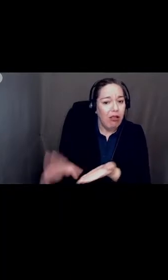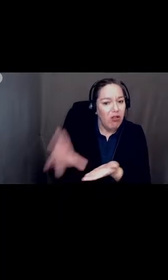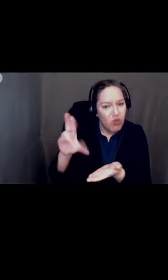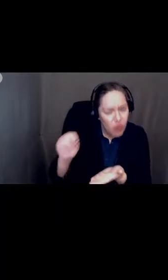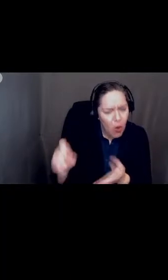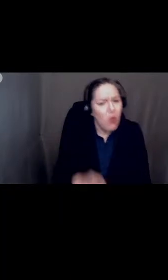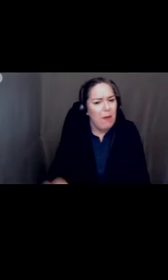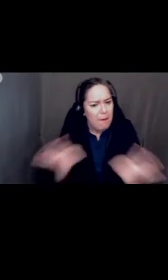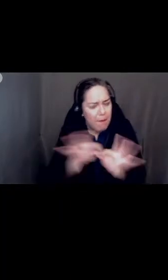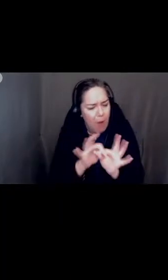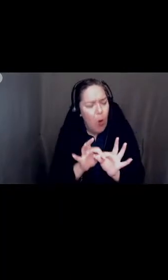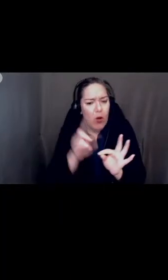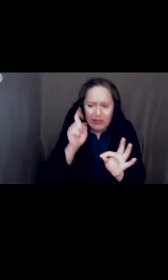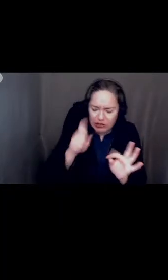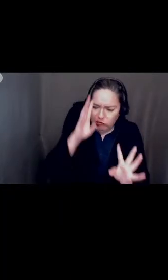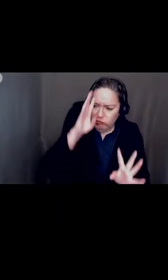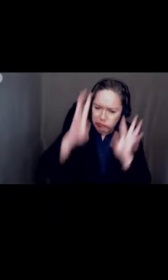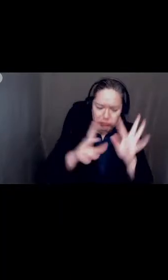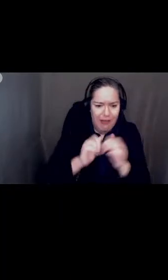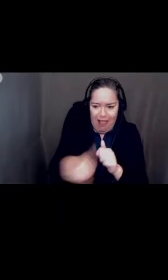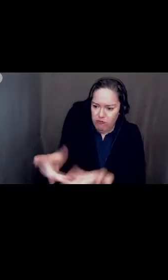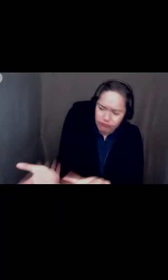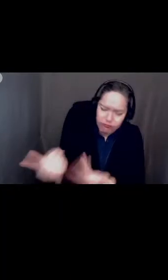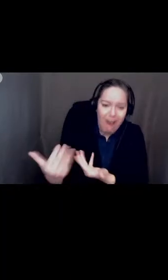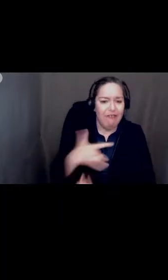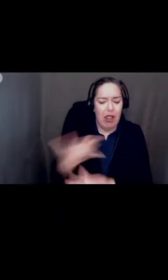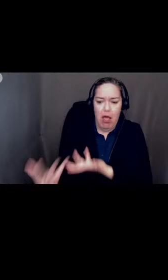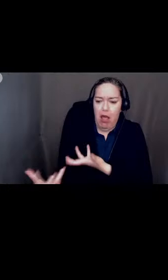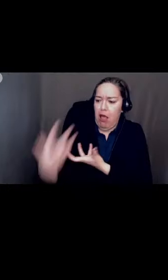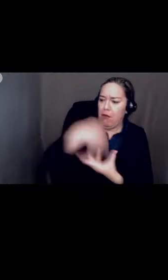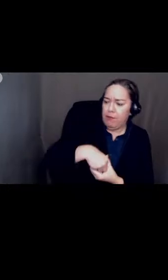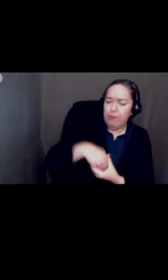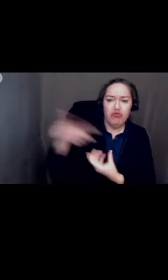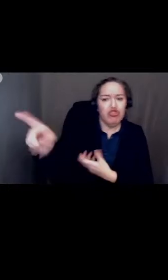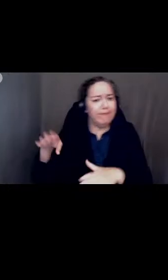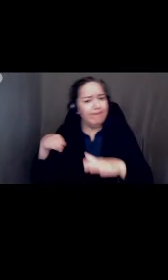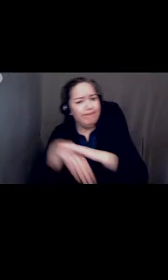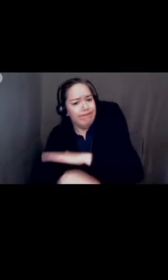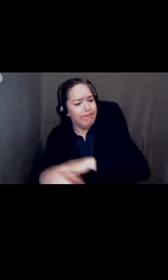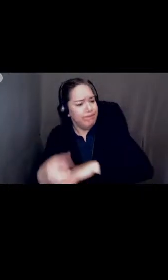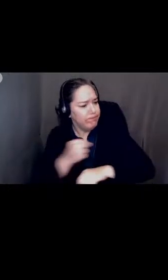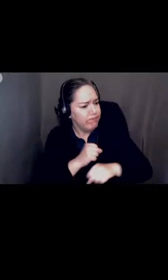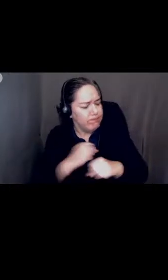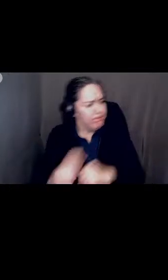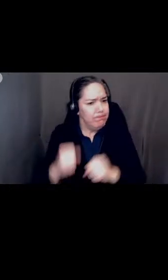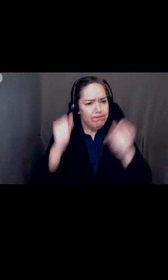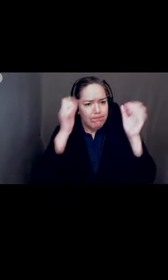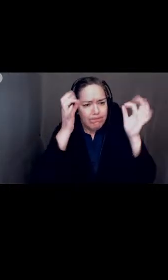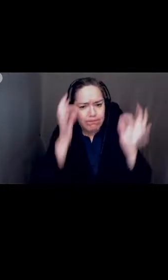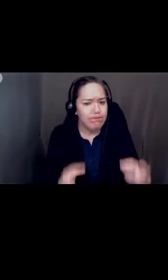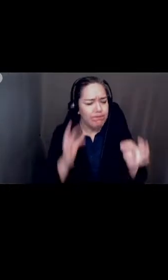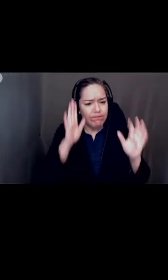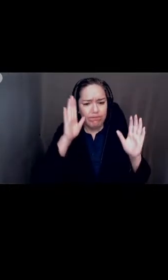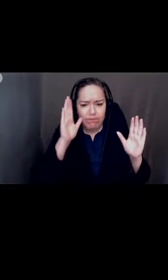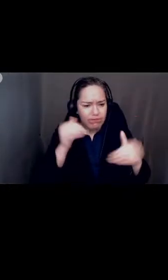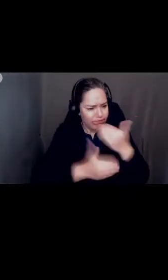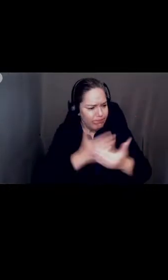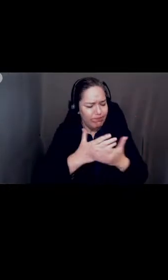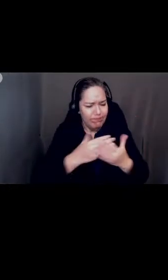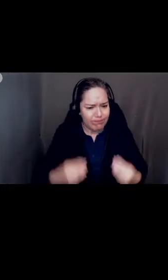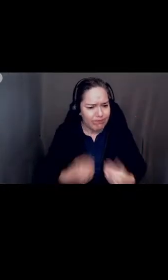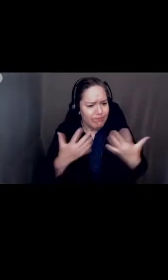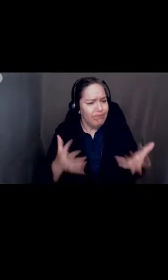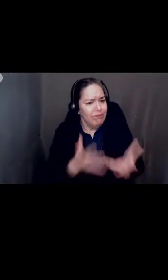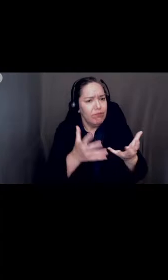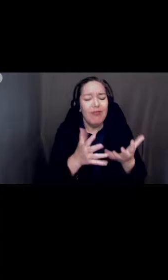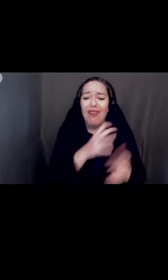feel inclusive she came in with such a fierce determination to lift the spirits of our english department as well as uplifting the eld department